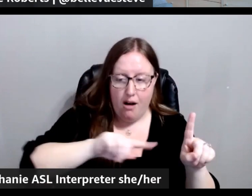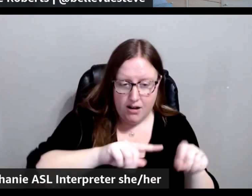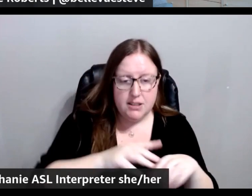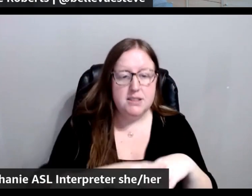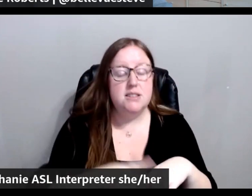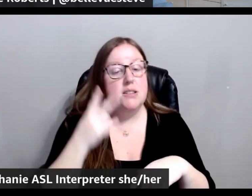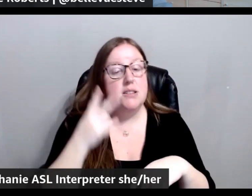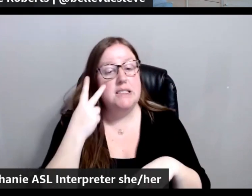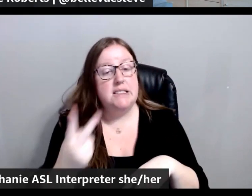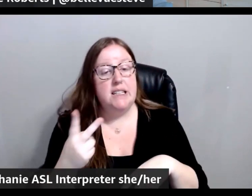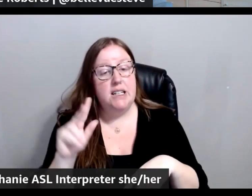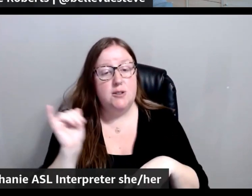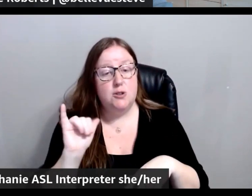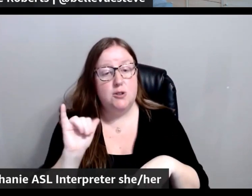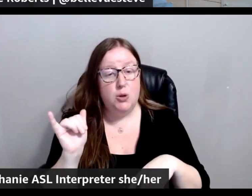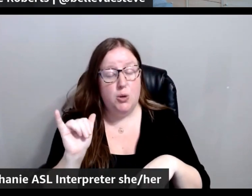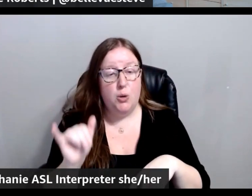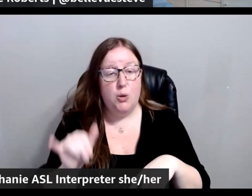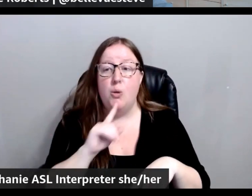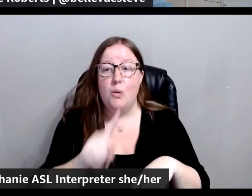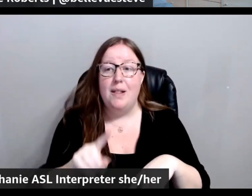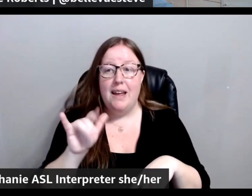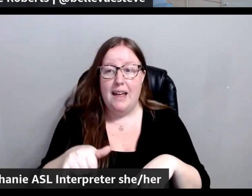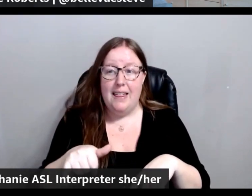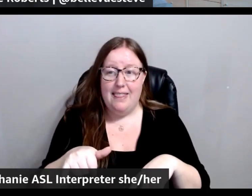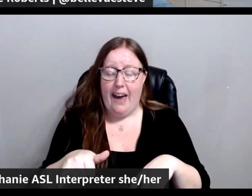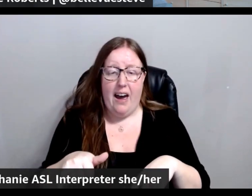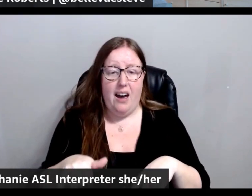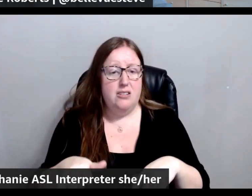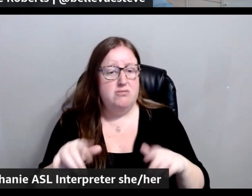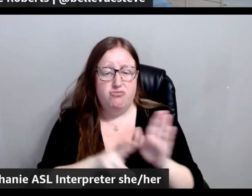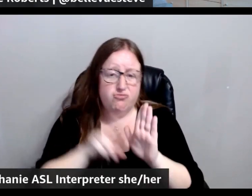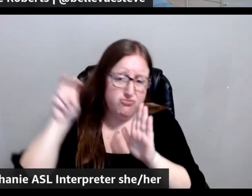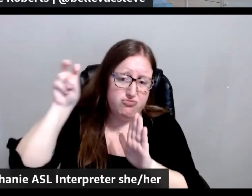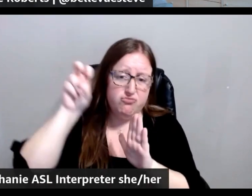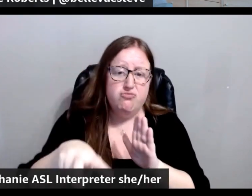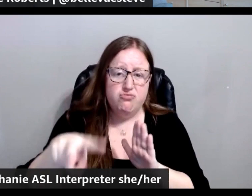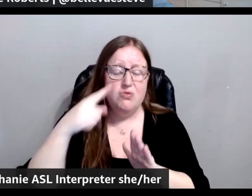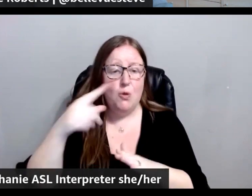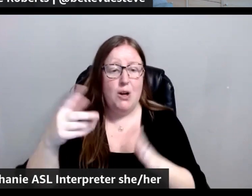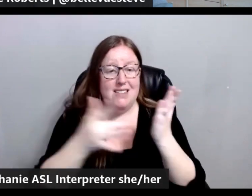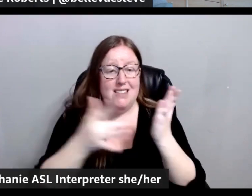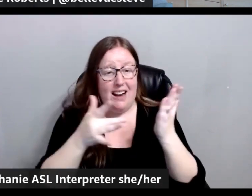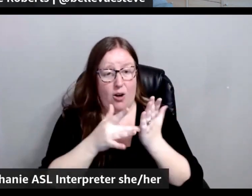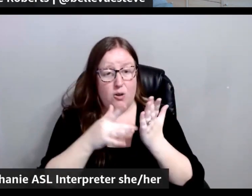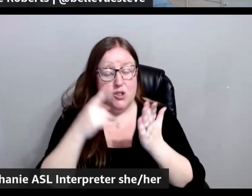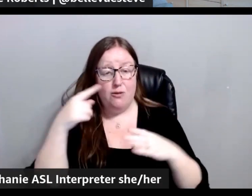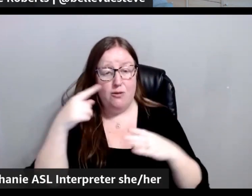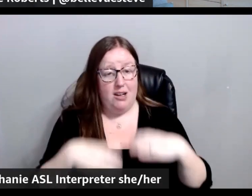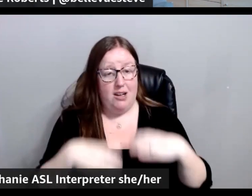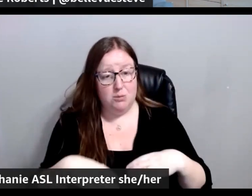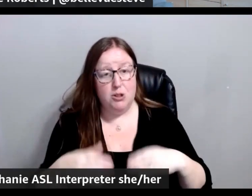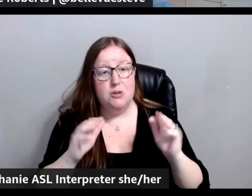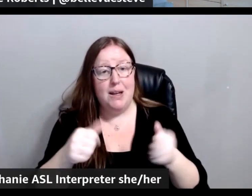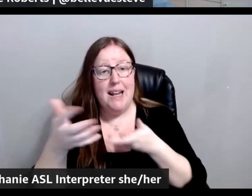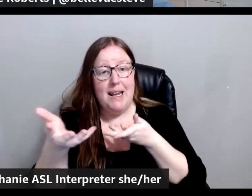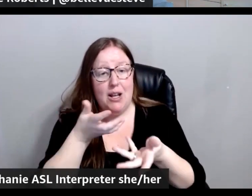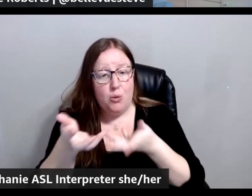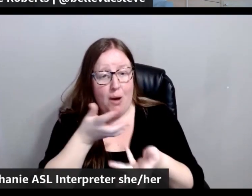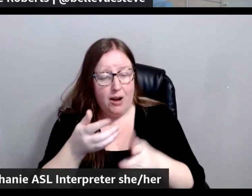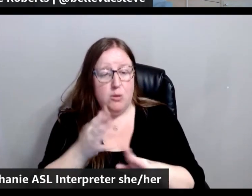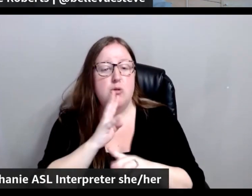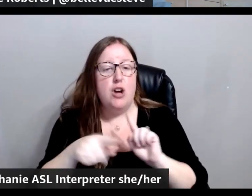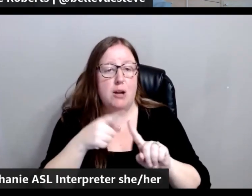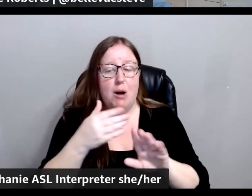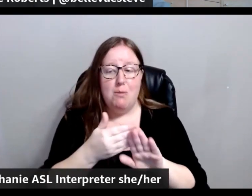this leap forward for customers and developers who are now able to, you know, have this interaction we were talking about before.